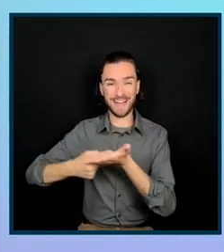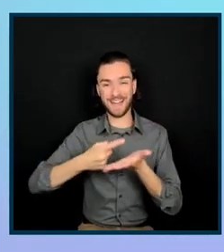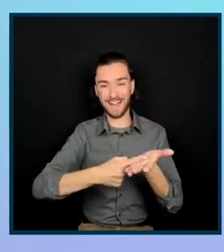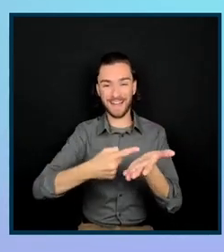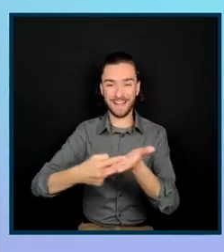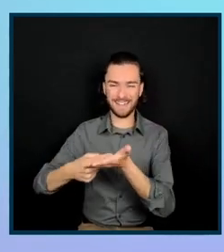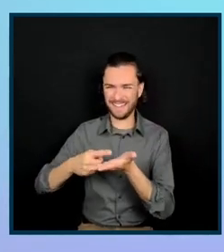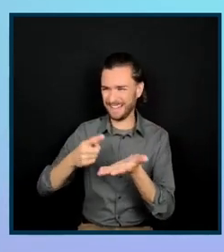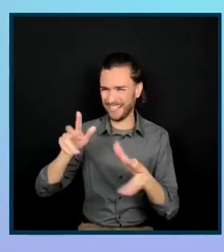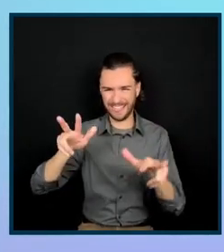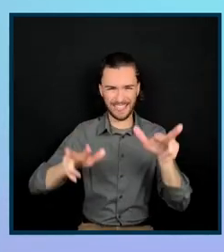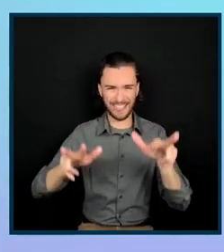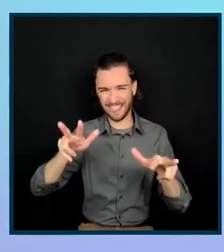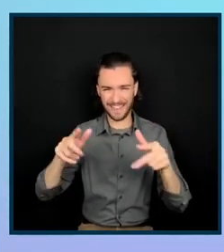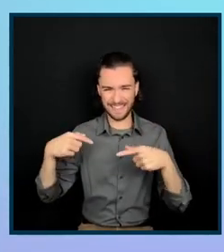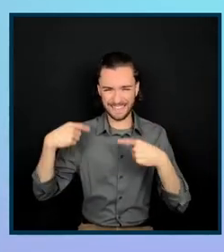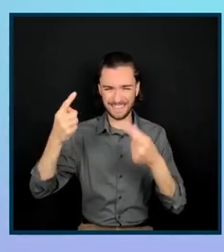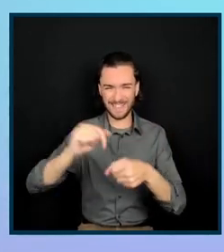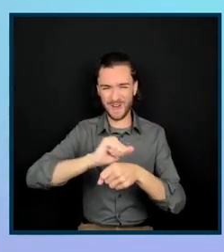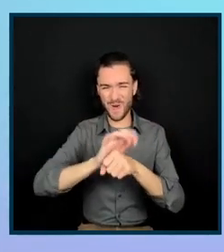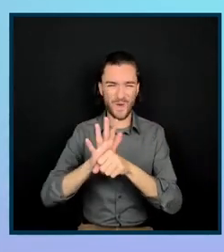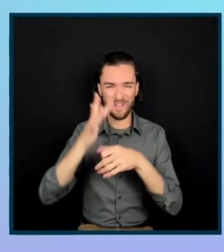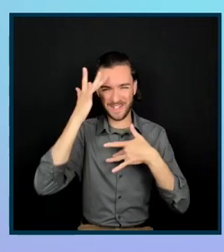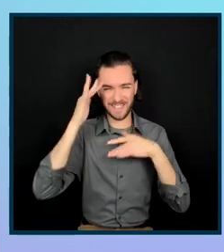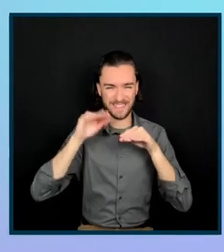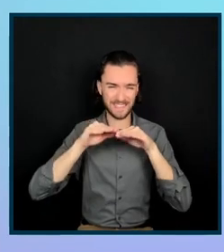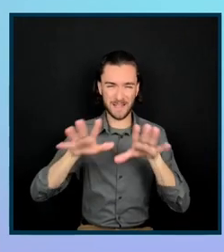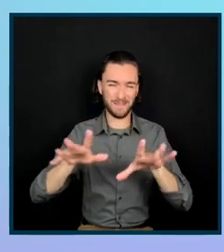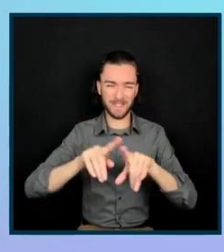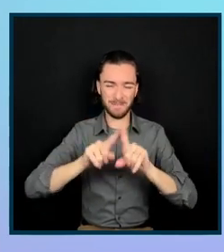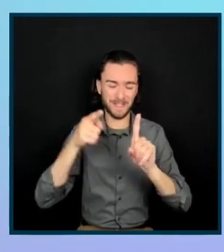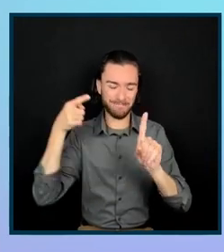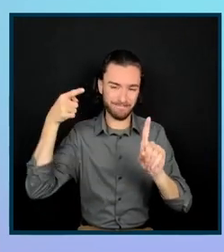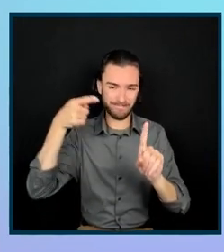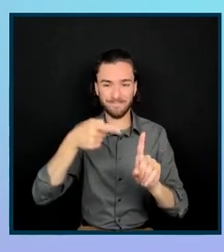year in the pandemic. So, do aim to kind of, you know,